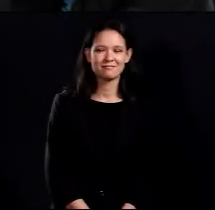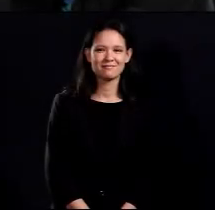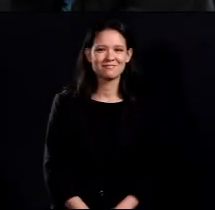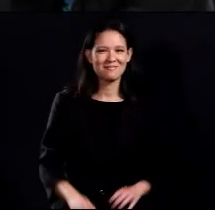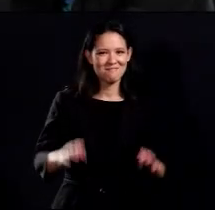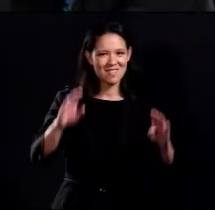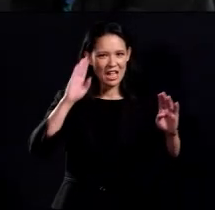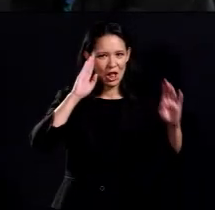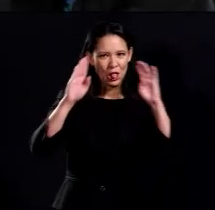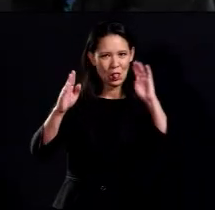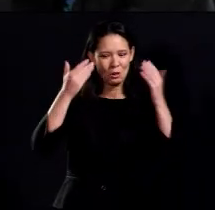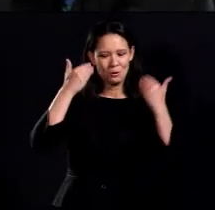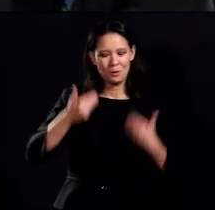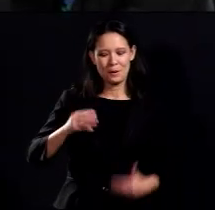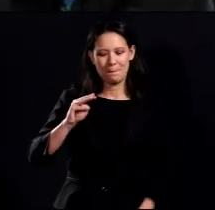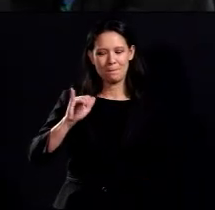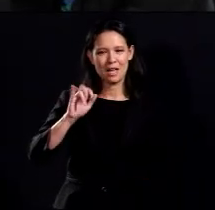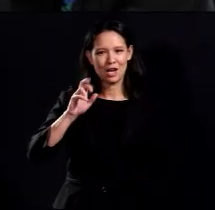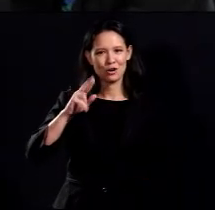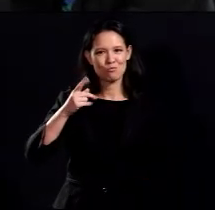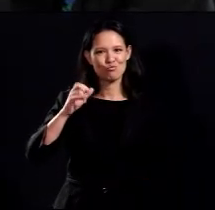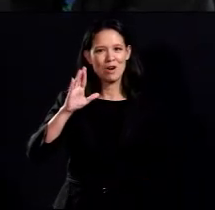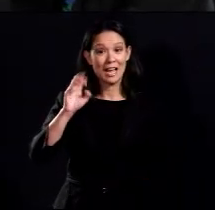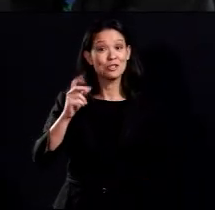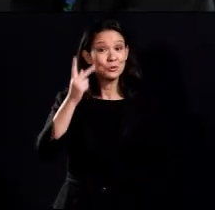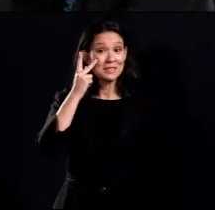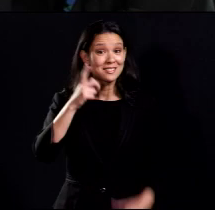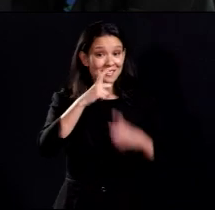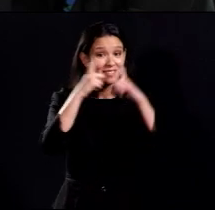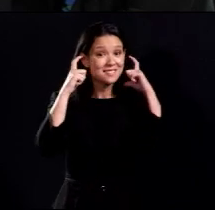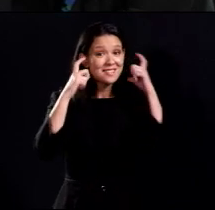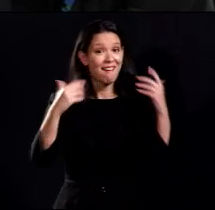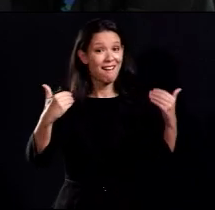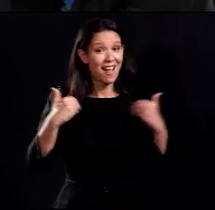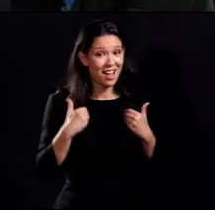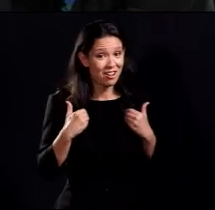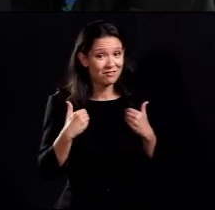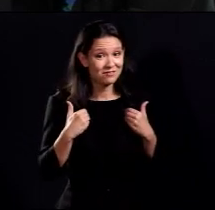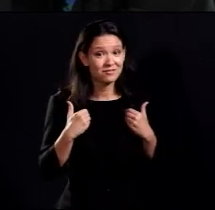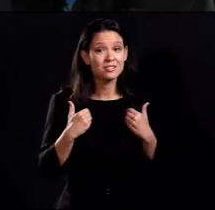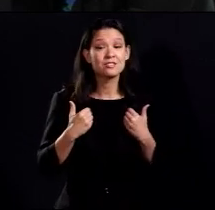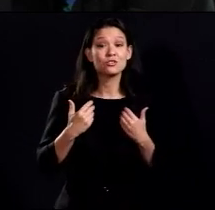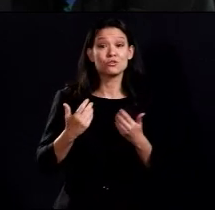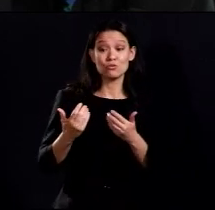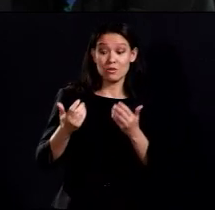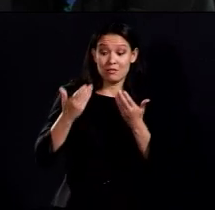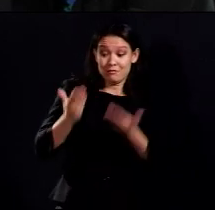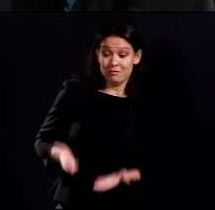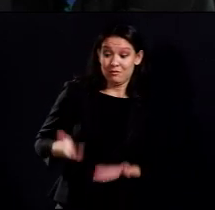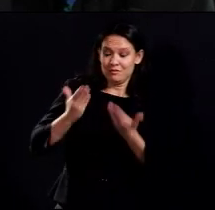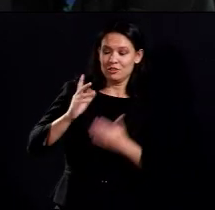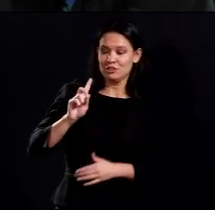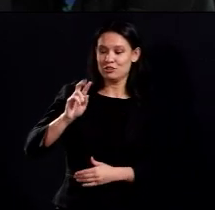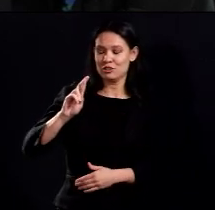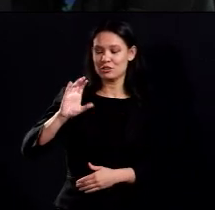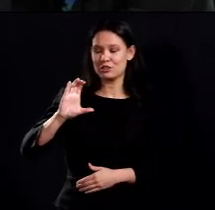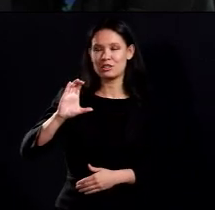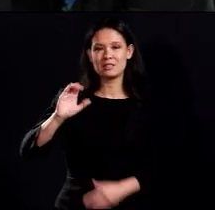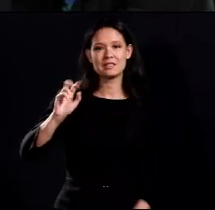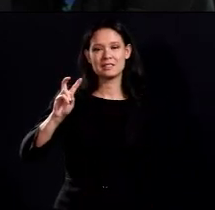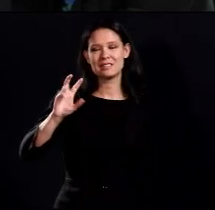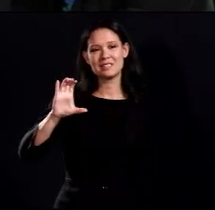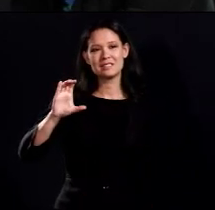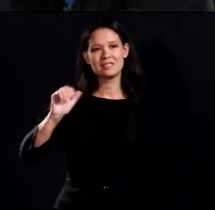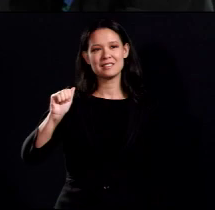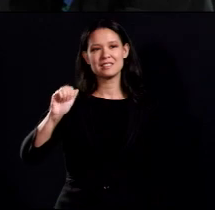Hi everybody, it's Mary Price and you can see I'm wearing my mask. Joining me today is Dr. Diana Cervantes. Welcome, Dr.